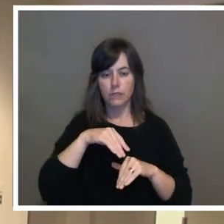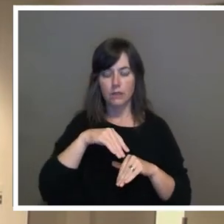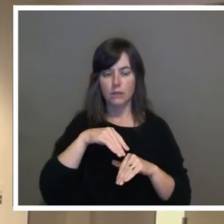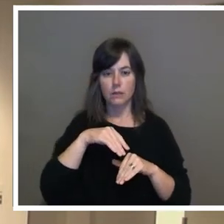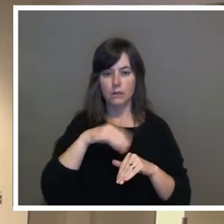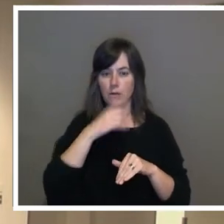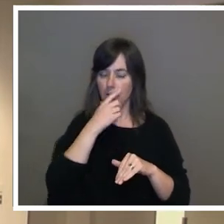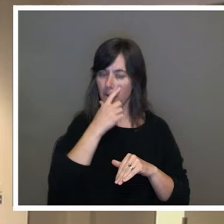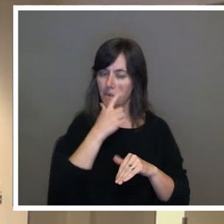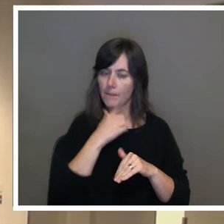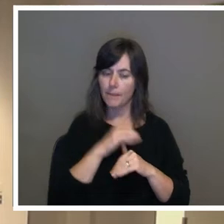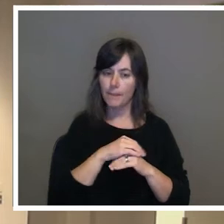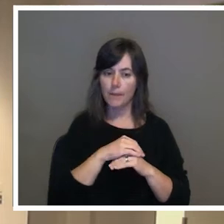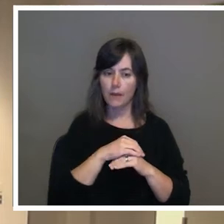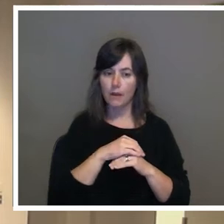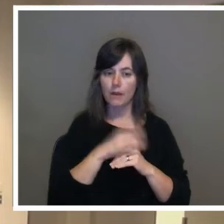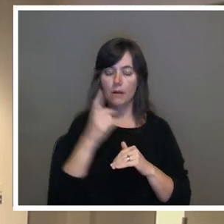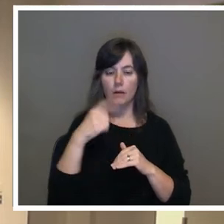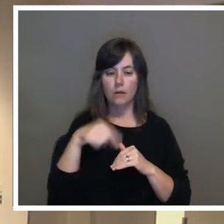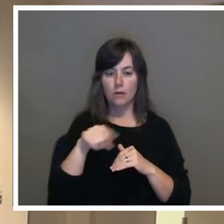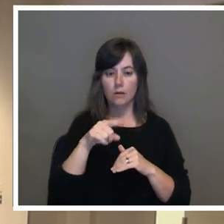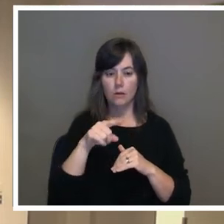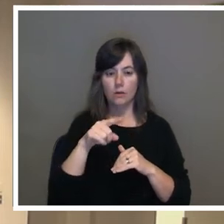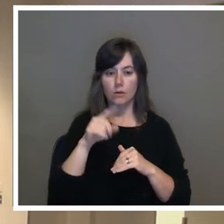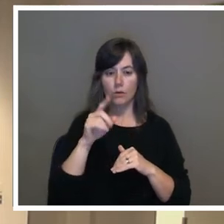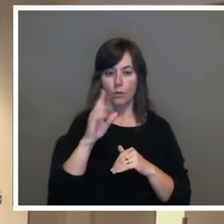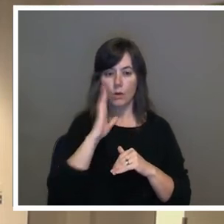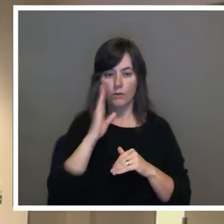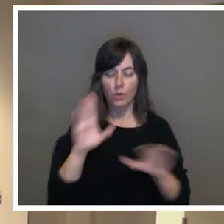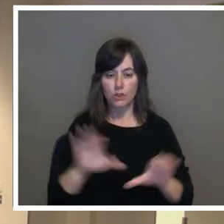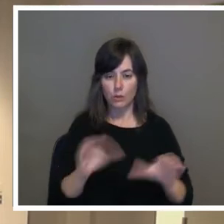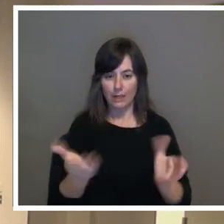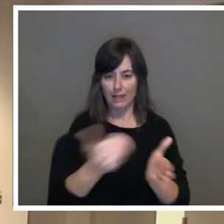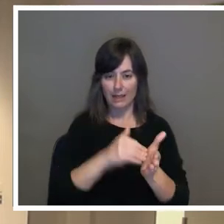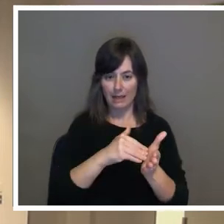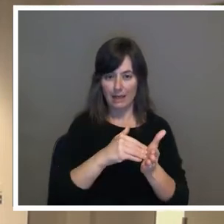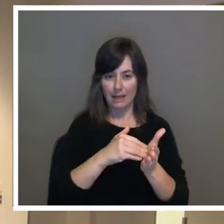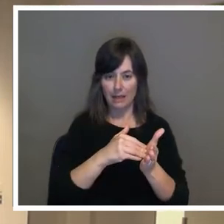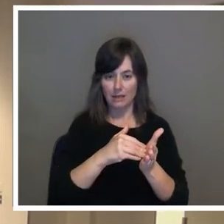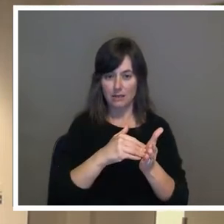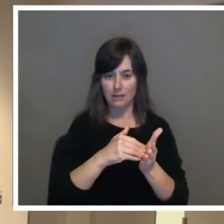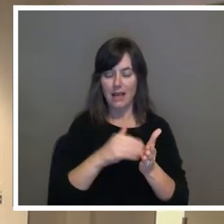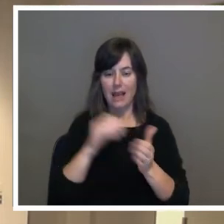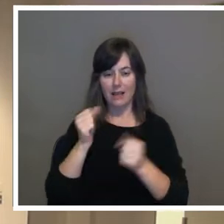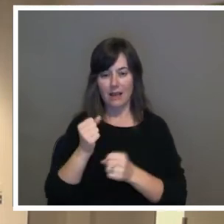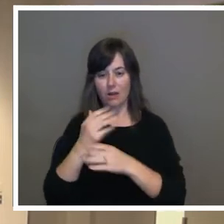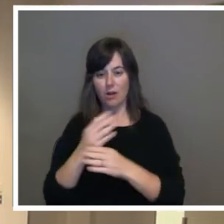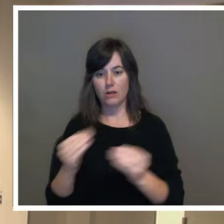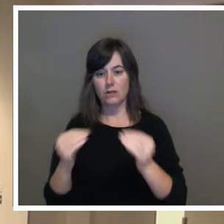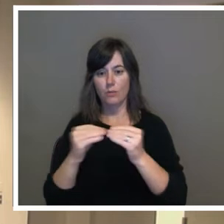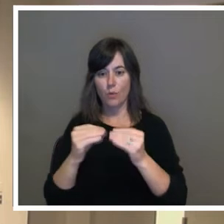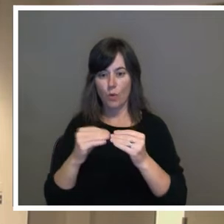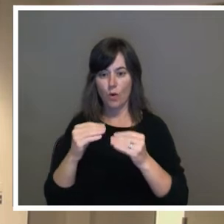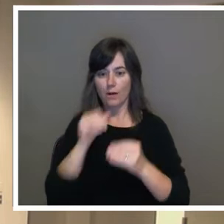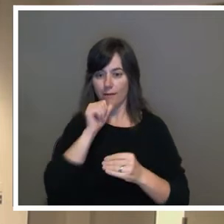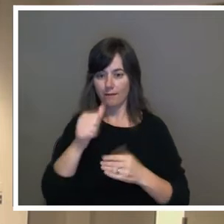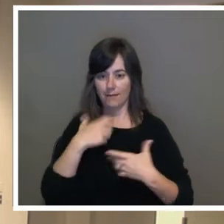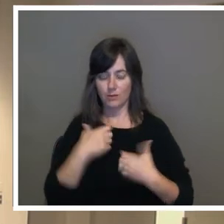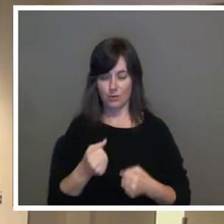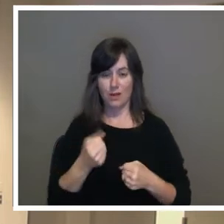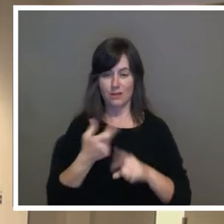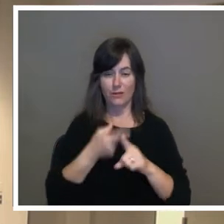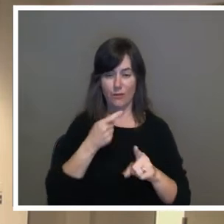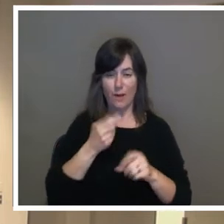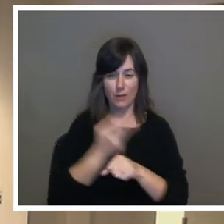arbitrary reason you all have for doing so again and further the distrust and raises multiple ethical questions you all have conducted